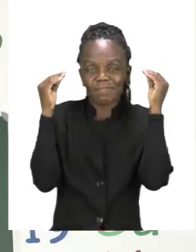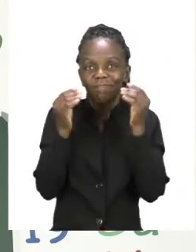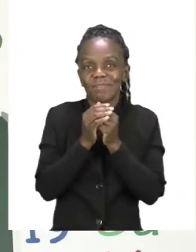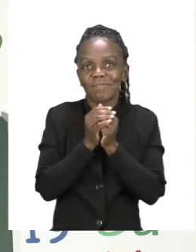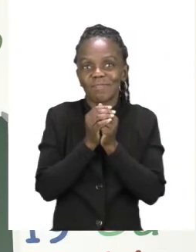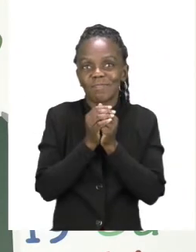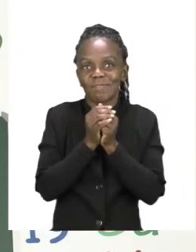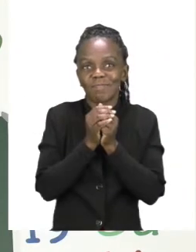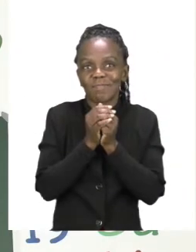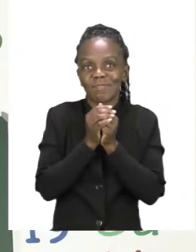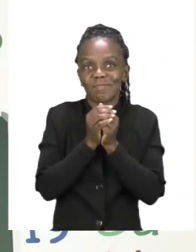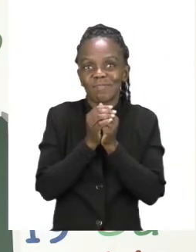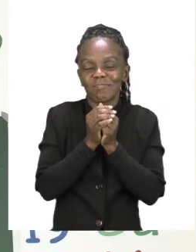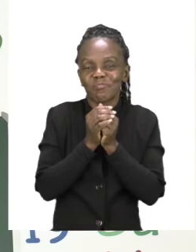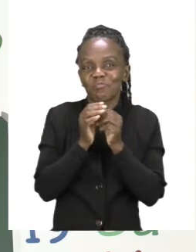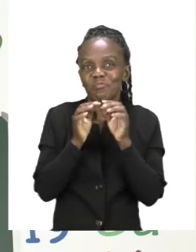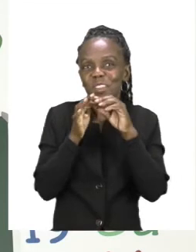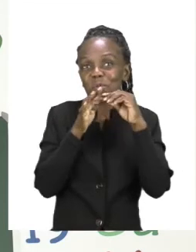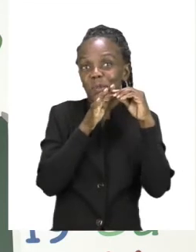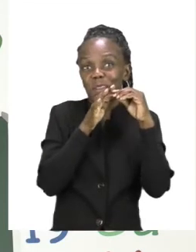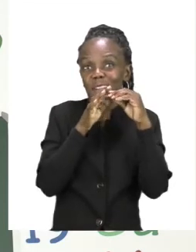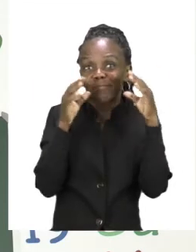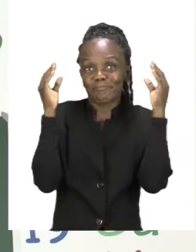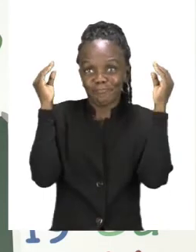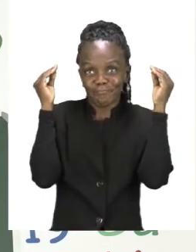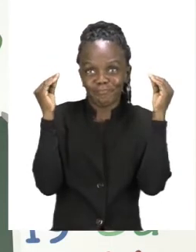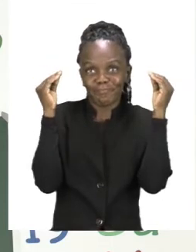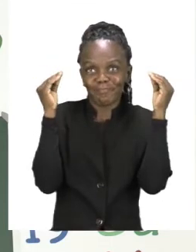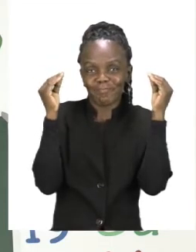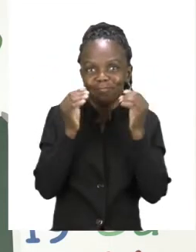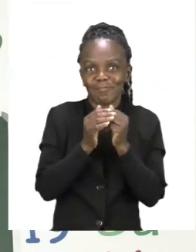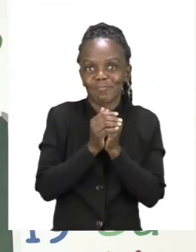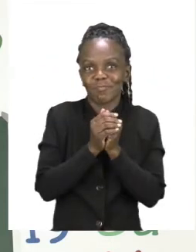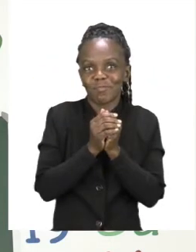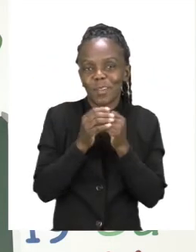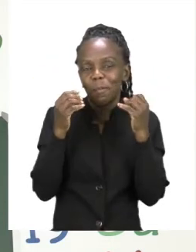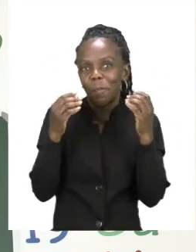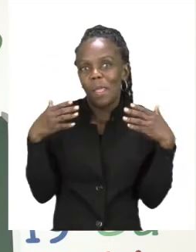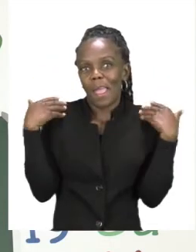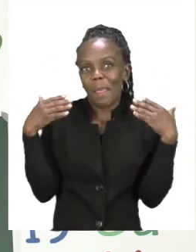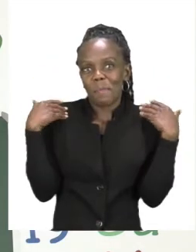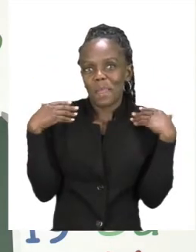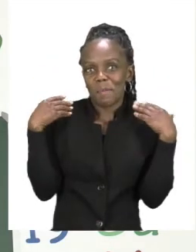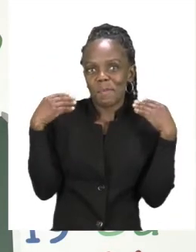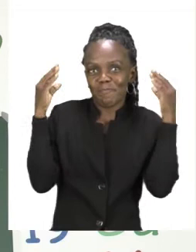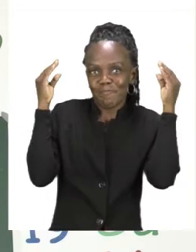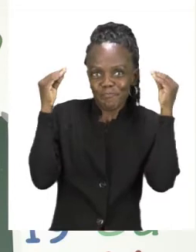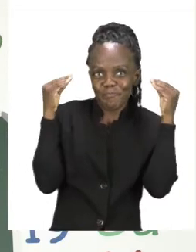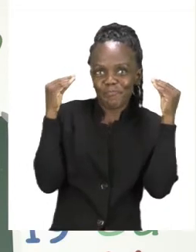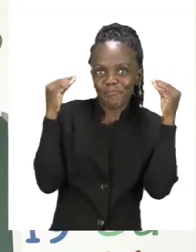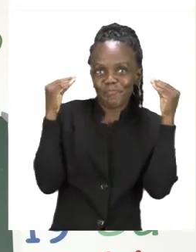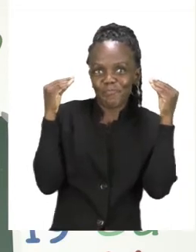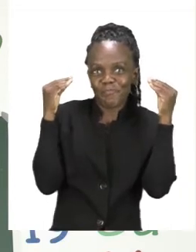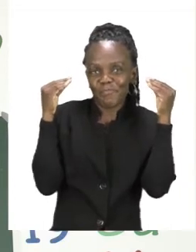It is my special hat and when I'm feeling very happy I put it on. Everyone let's say